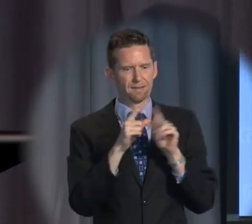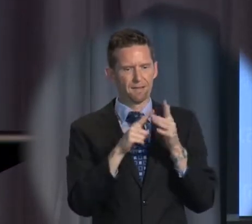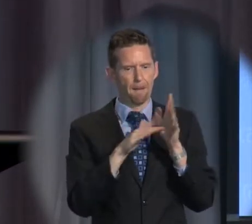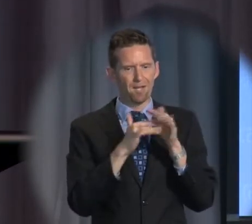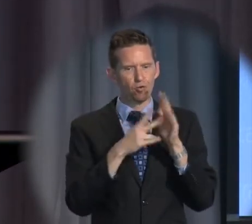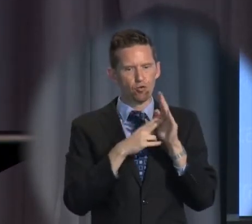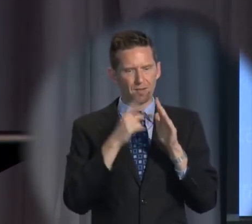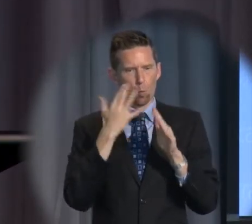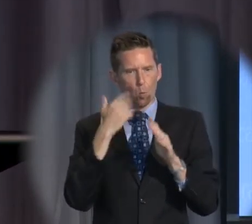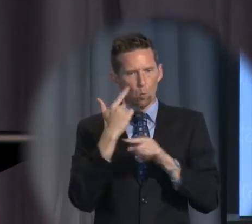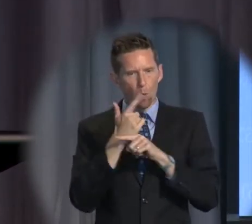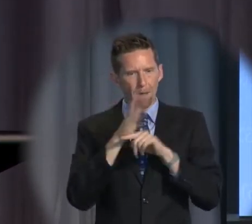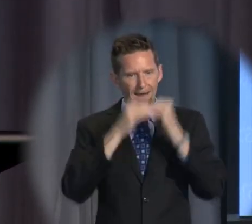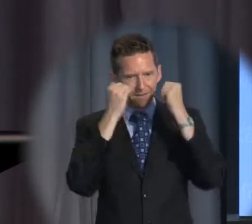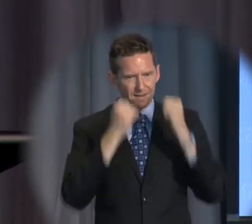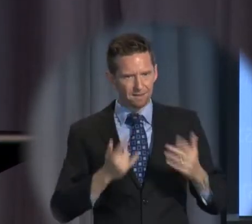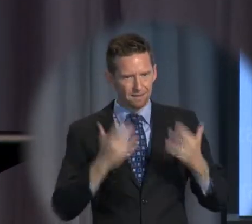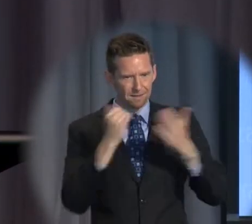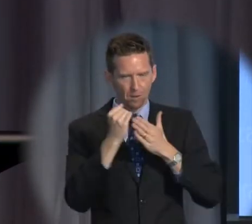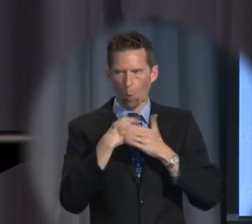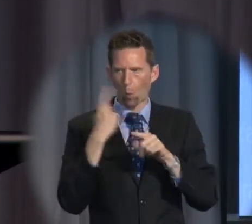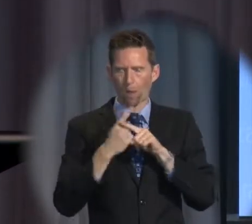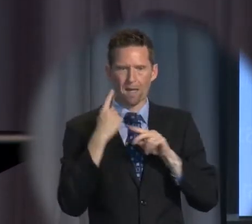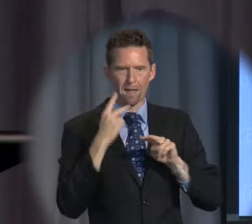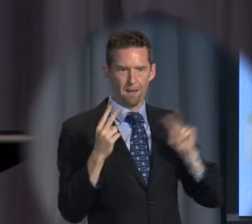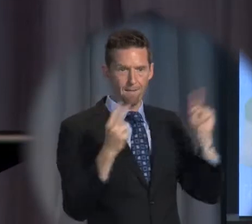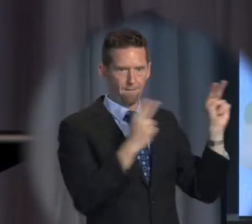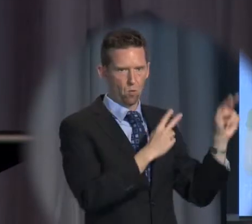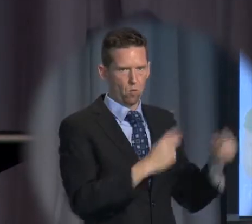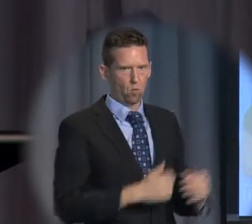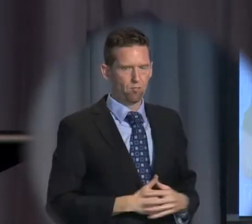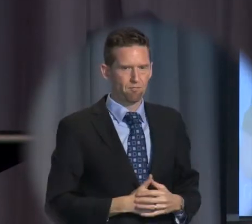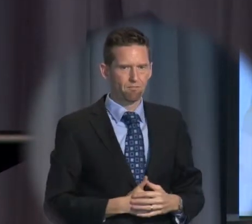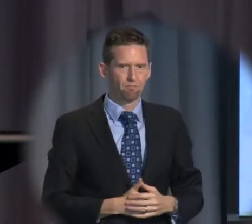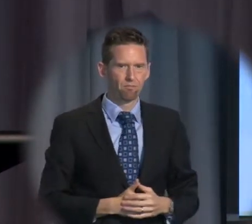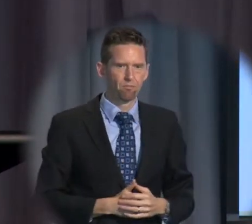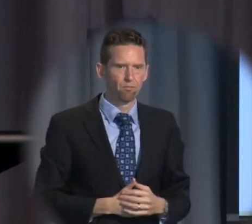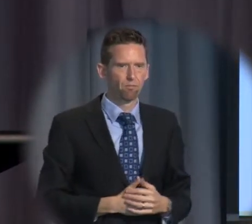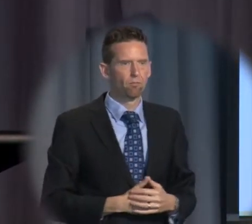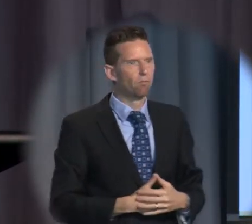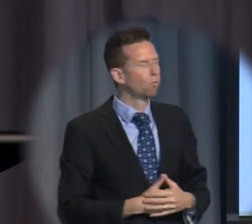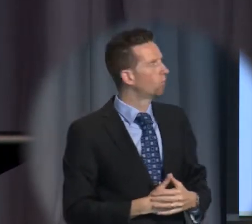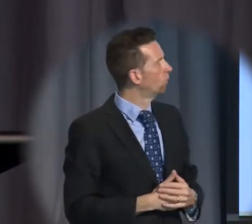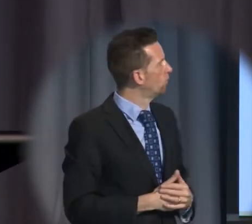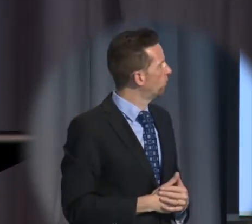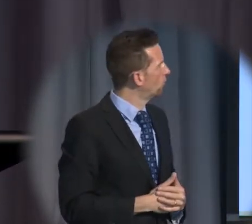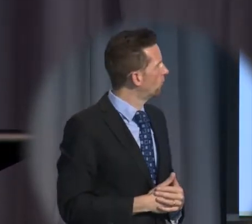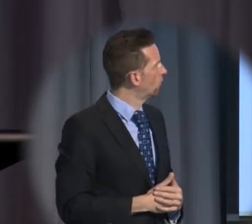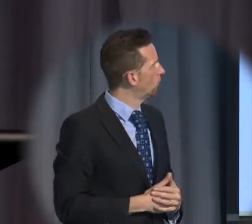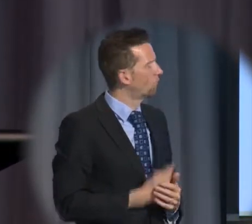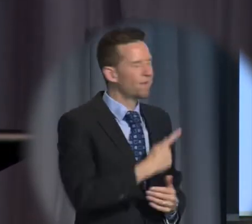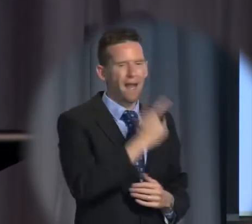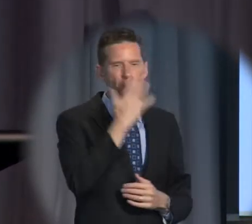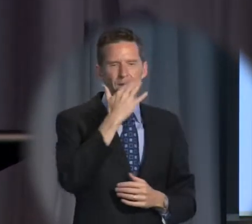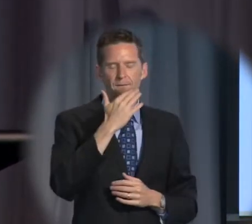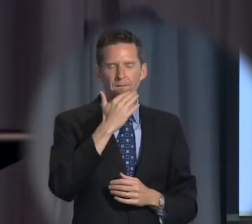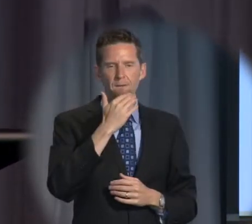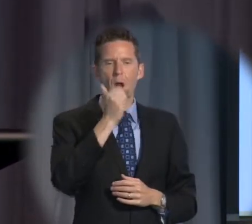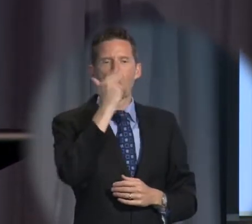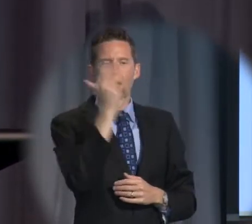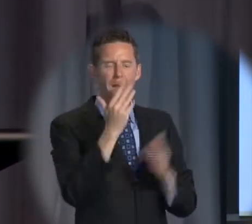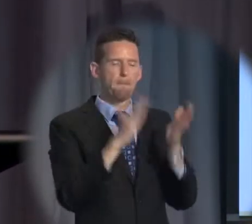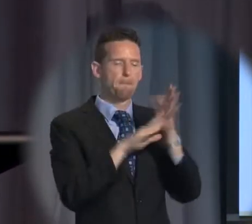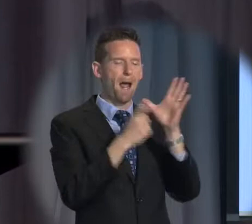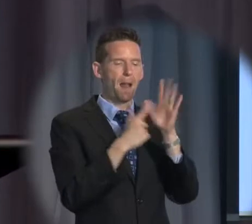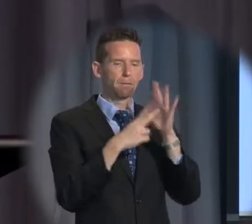evidence and statistics. So if we could just quickly have a look at it. At the age of 19, Merlin's life took a